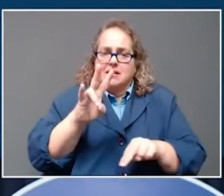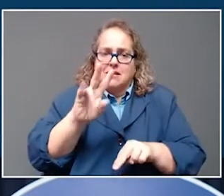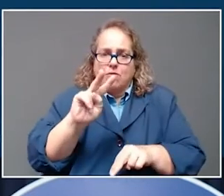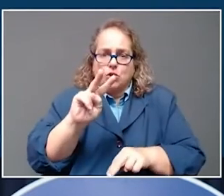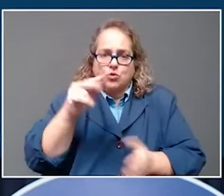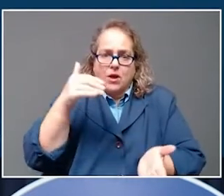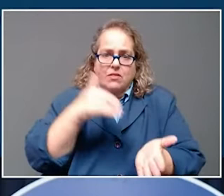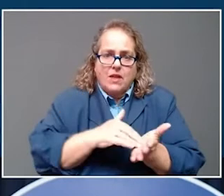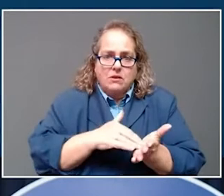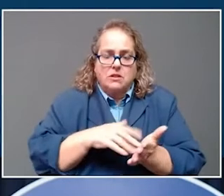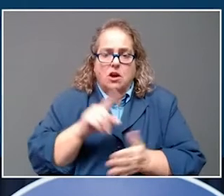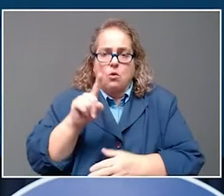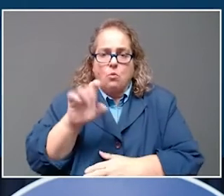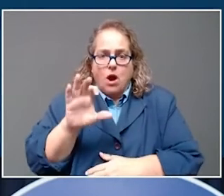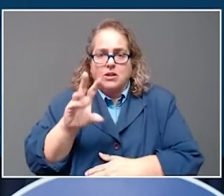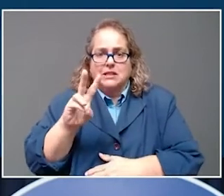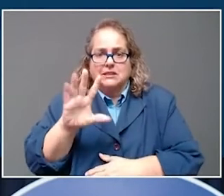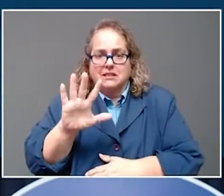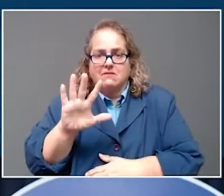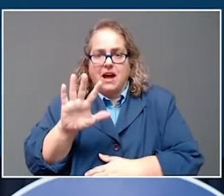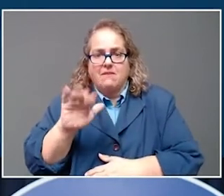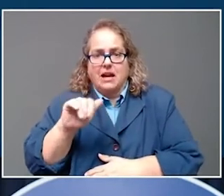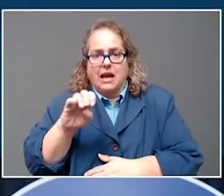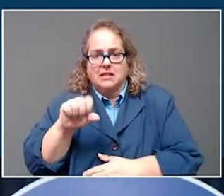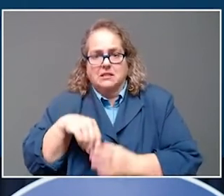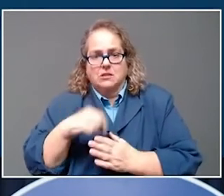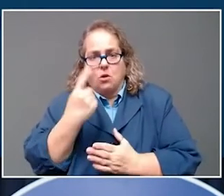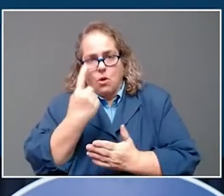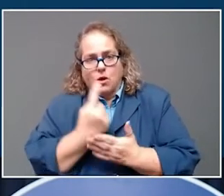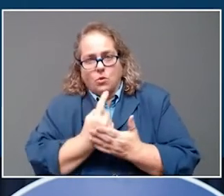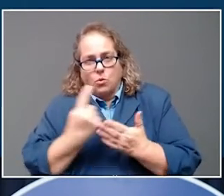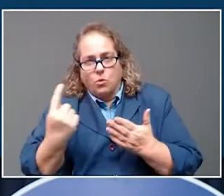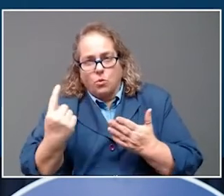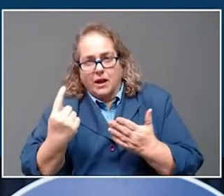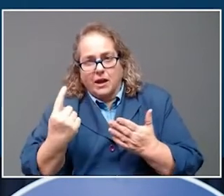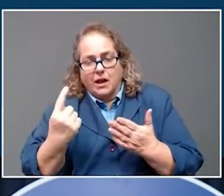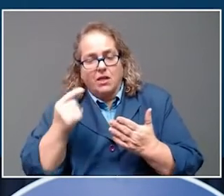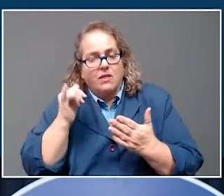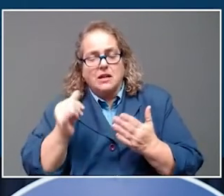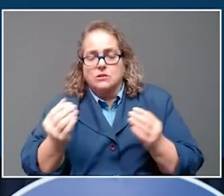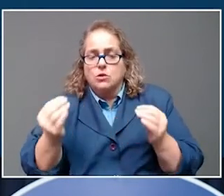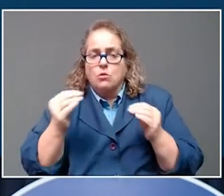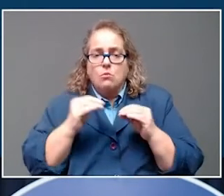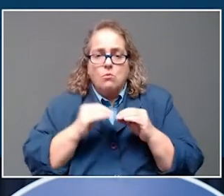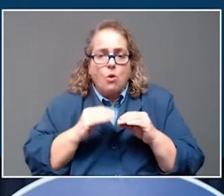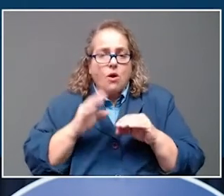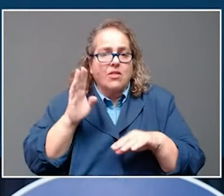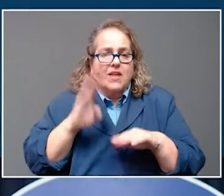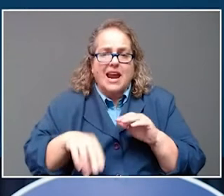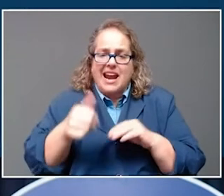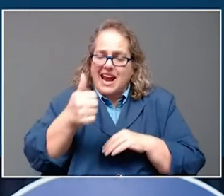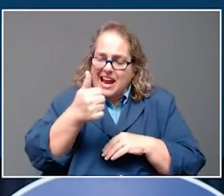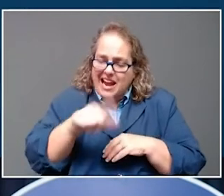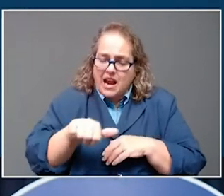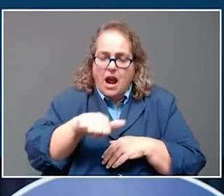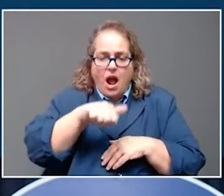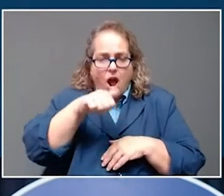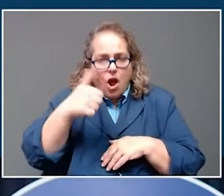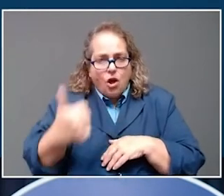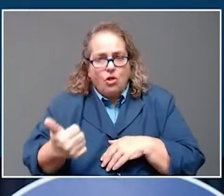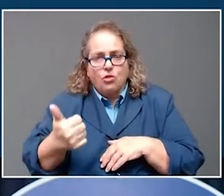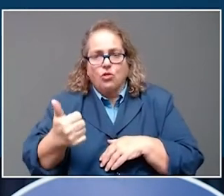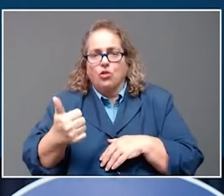one week. By far more than any other surge that we have had.